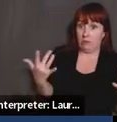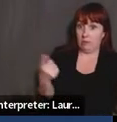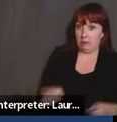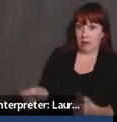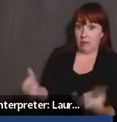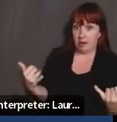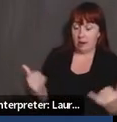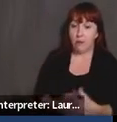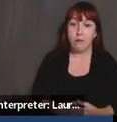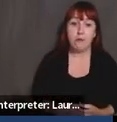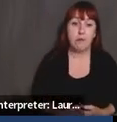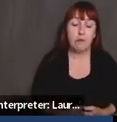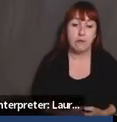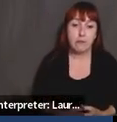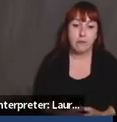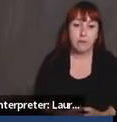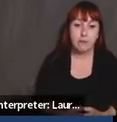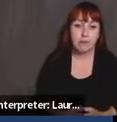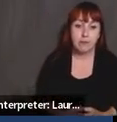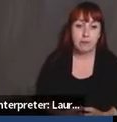and I can say that, um,